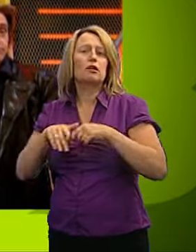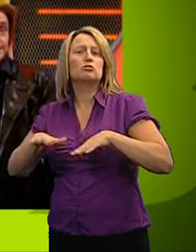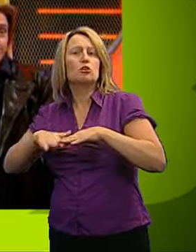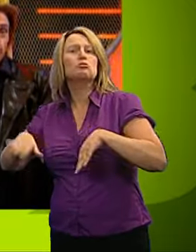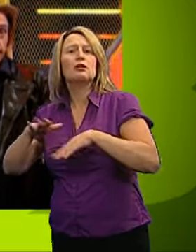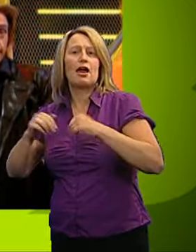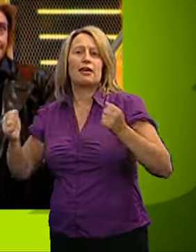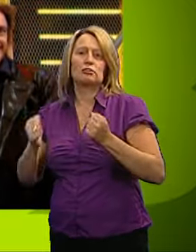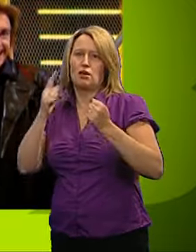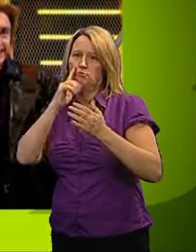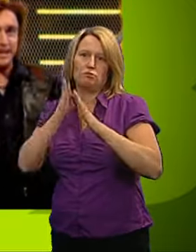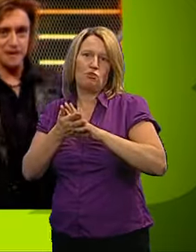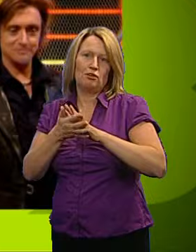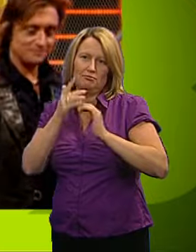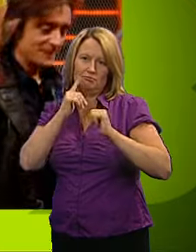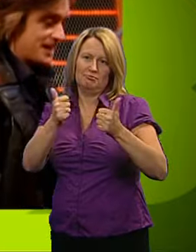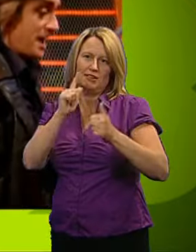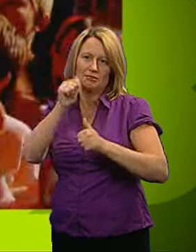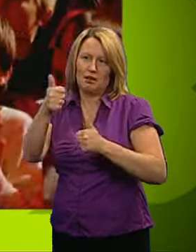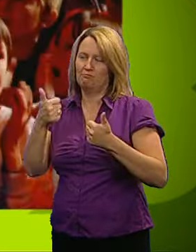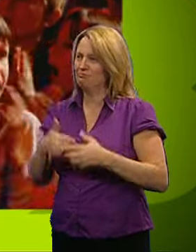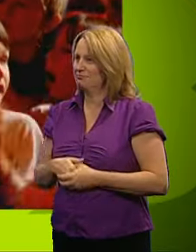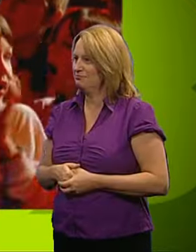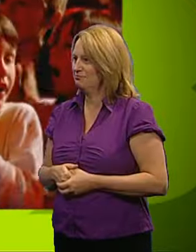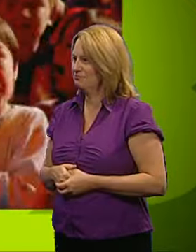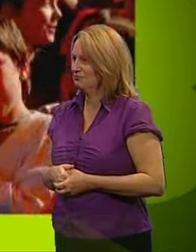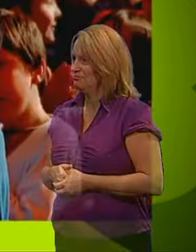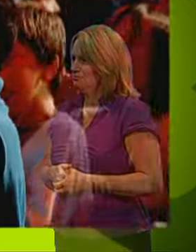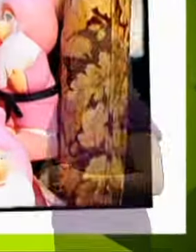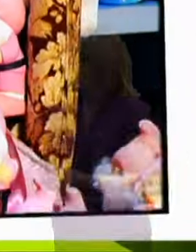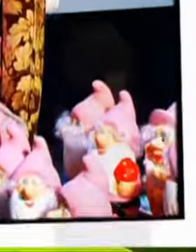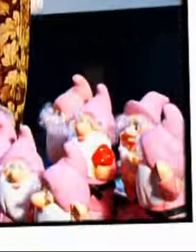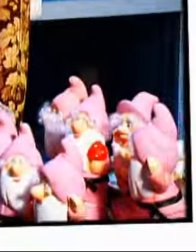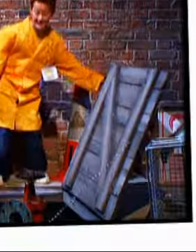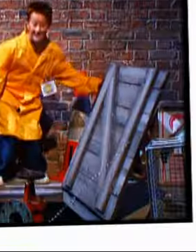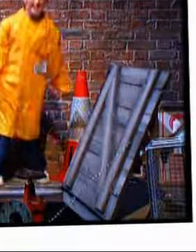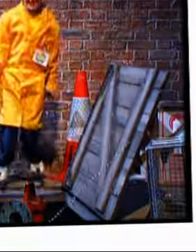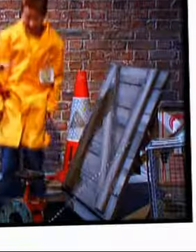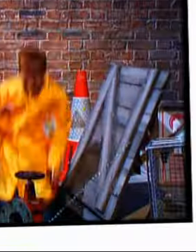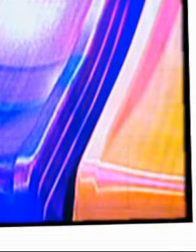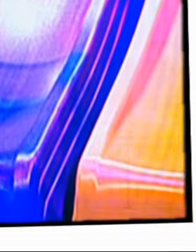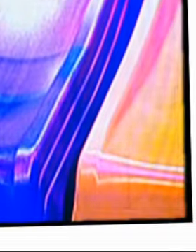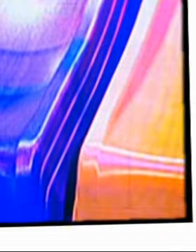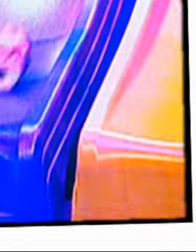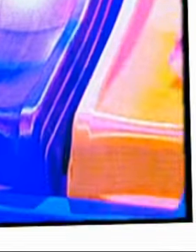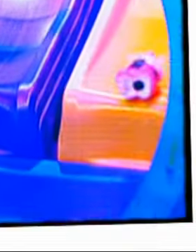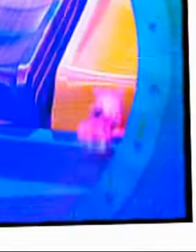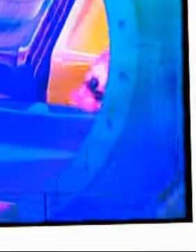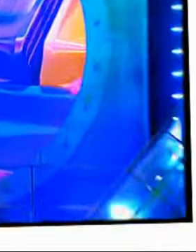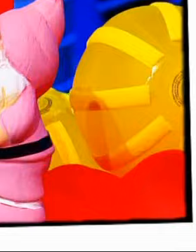can't be destroyed. See you next time. Go! Go! Go! Go!